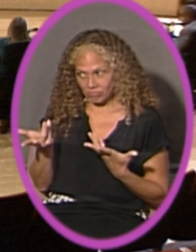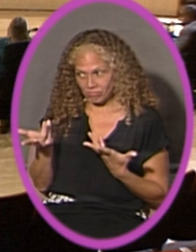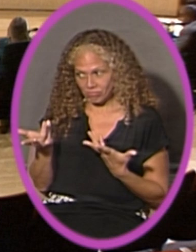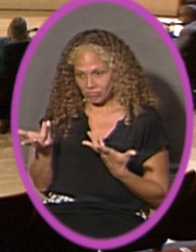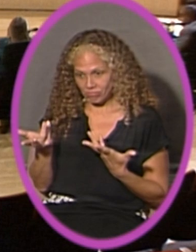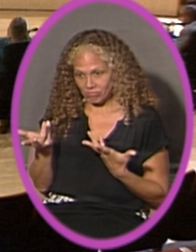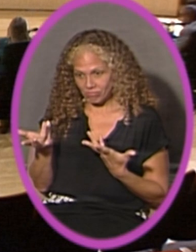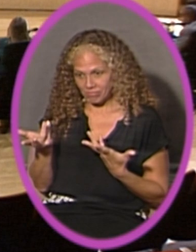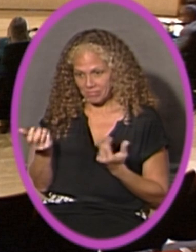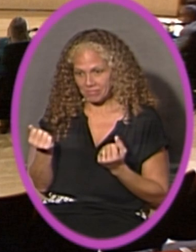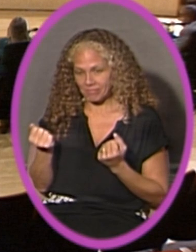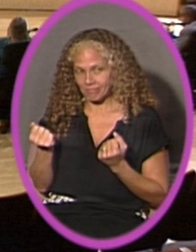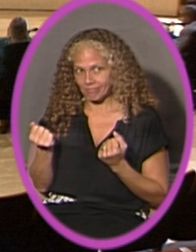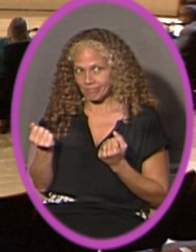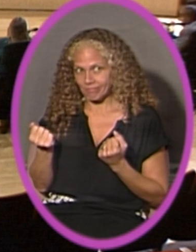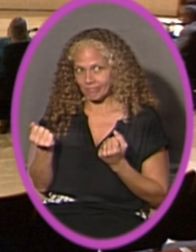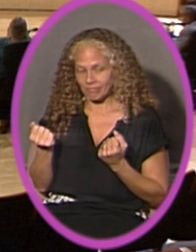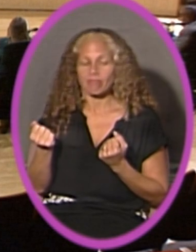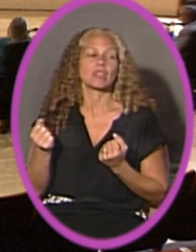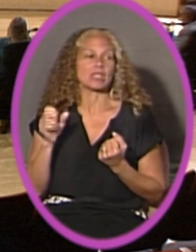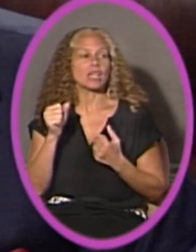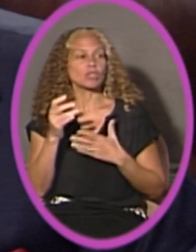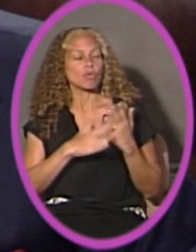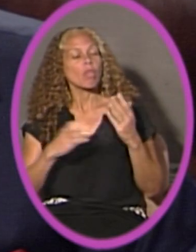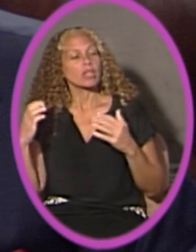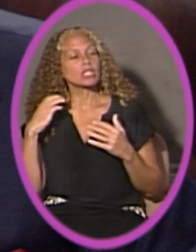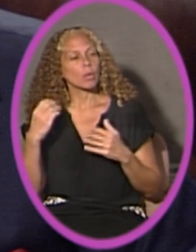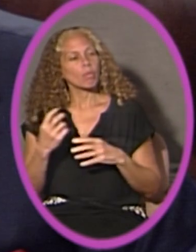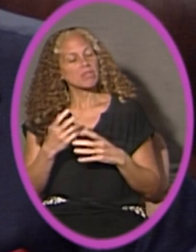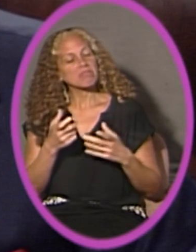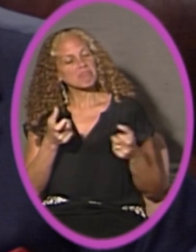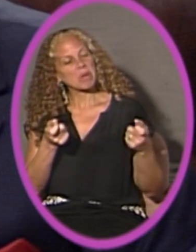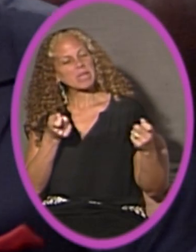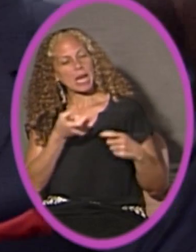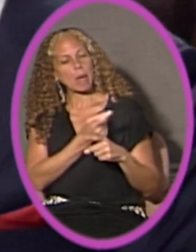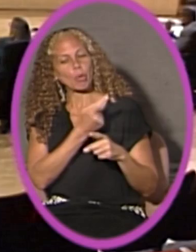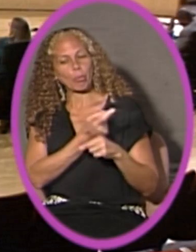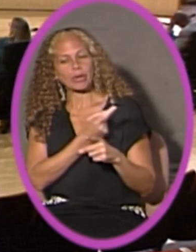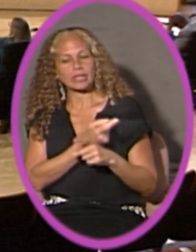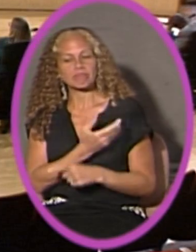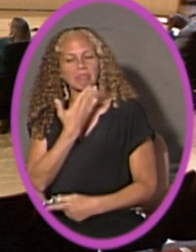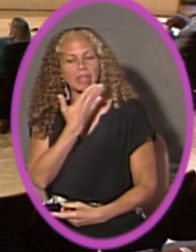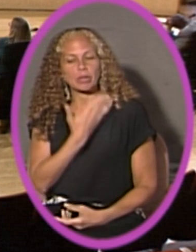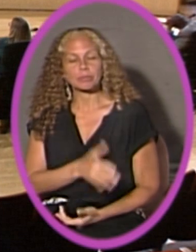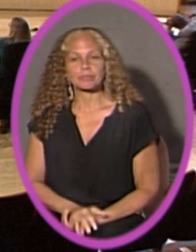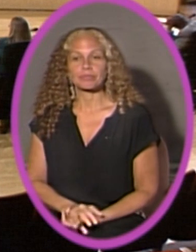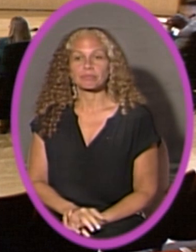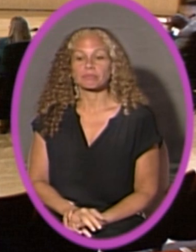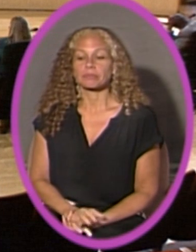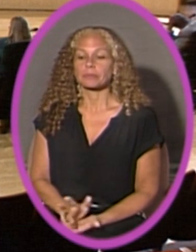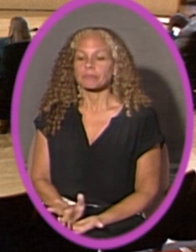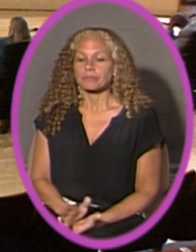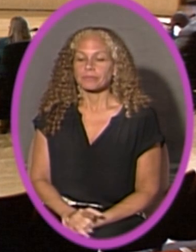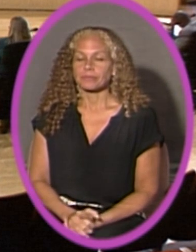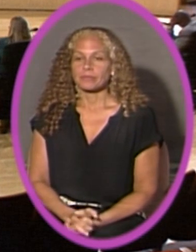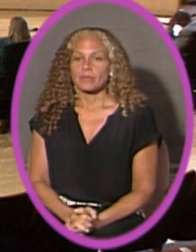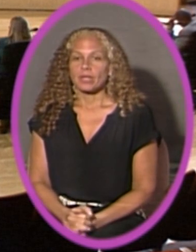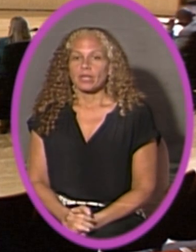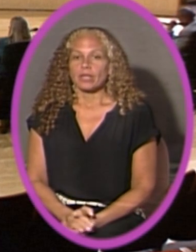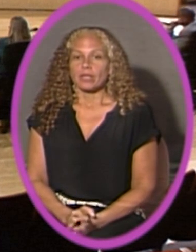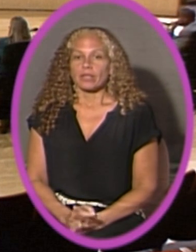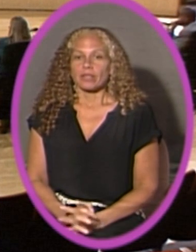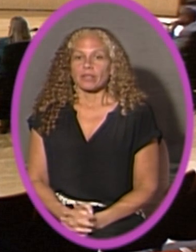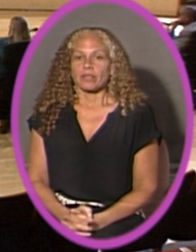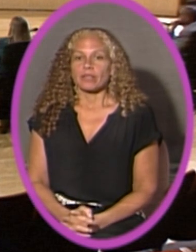Okay. Yes, through the chair. think it was handled appropriately. Thank you. Thank you. Madam Chair.